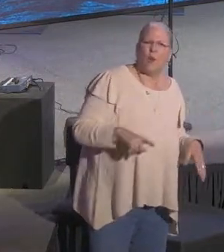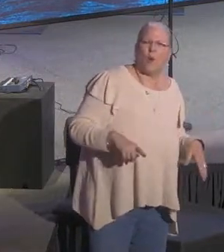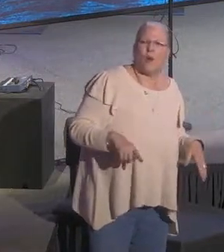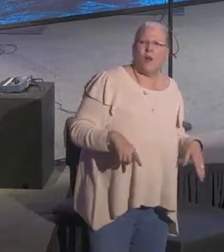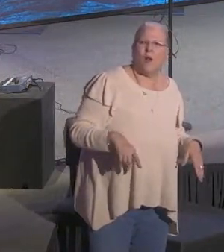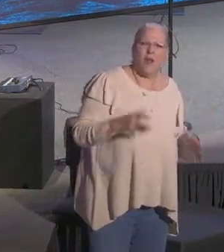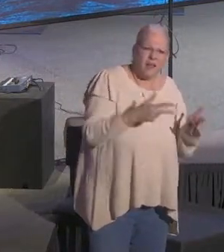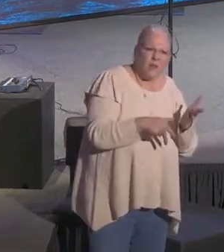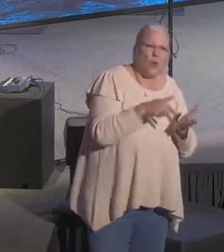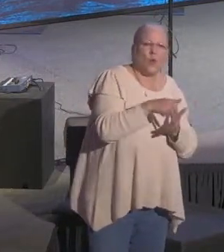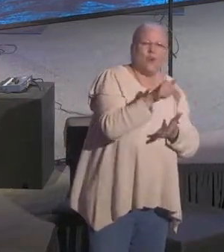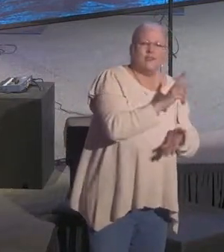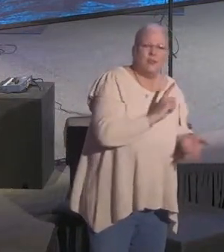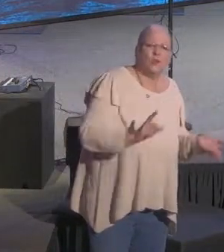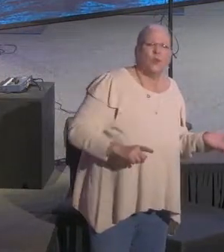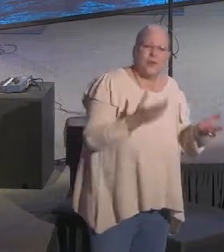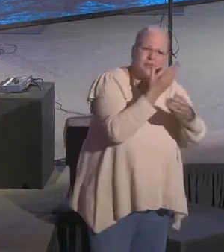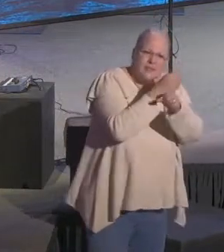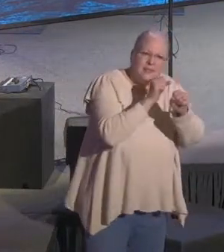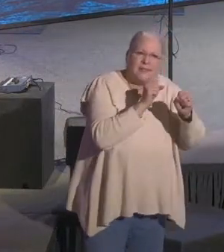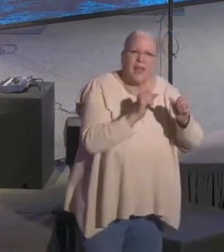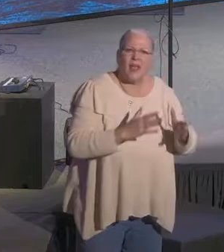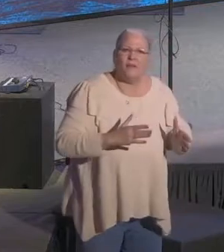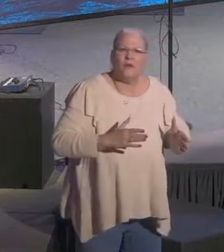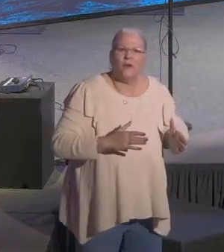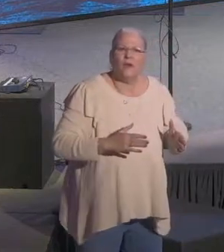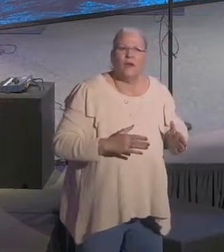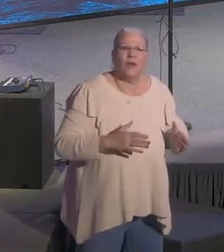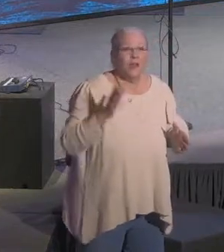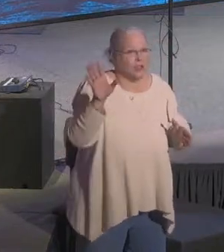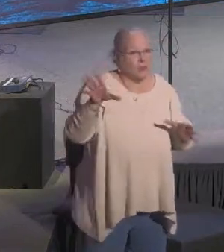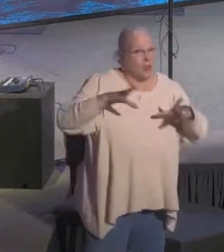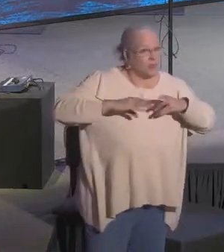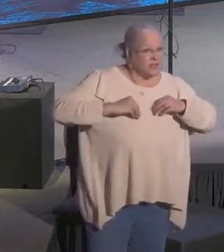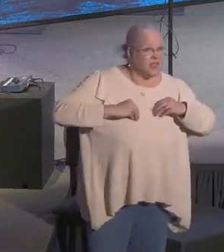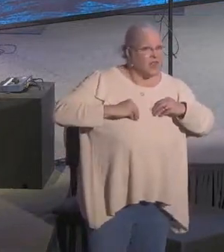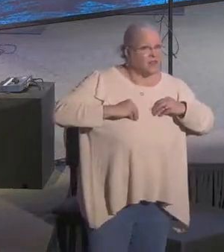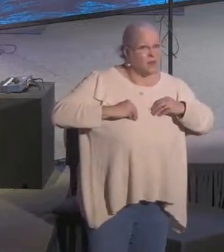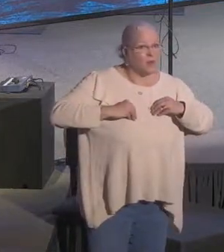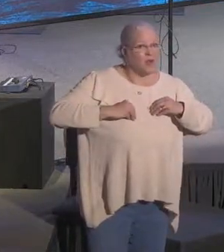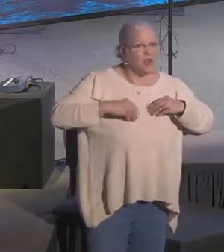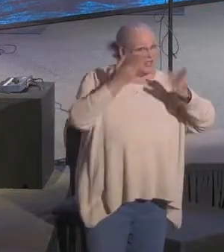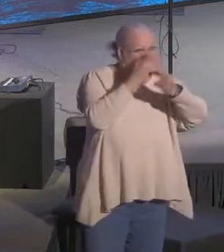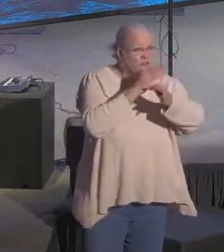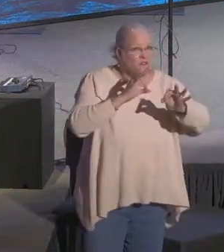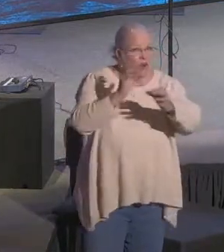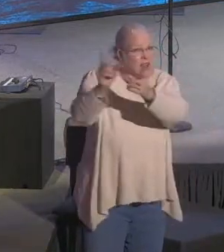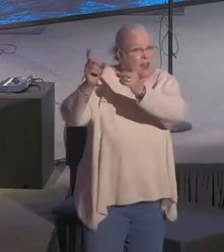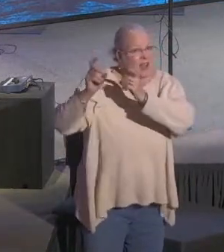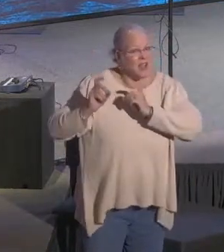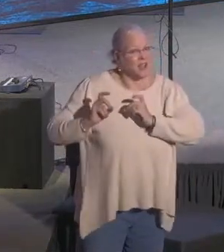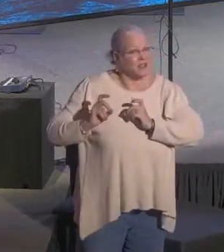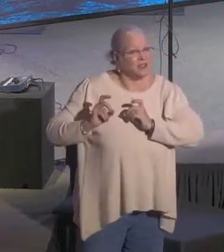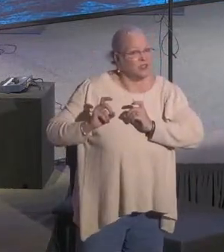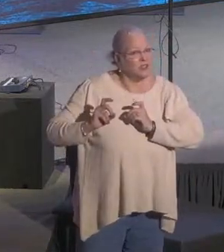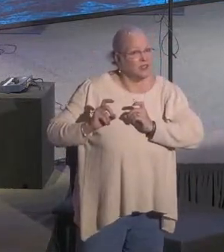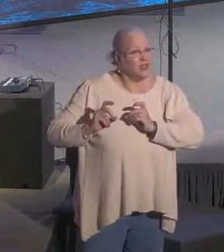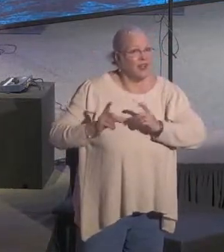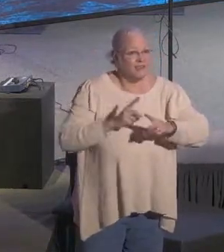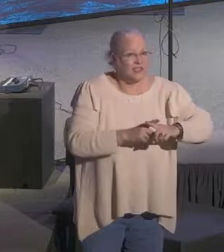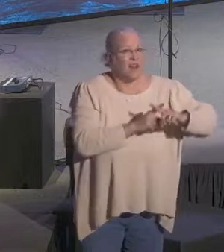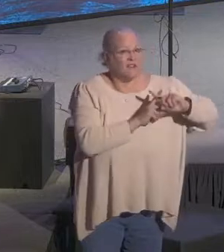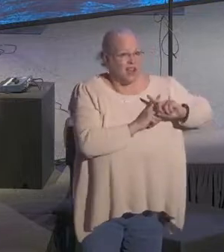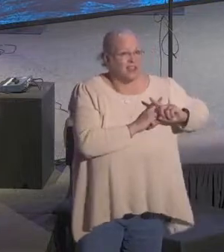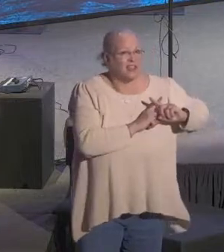He's the risen Lord and Savior. You may receive him, the free gift of salvation he offers. And here's the great news.